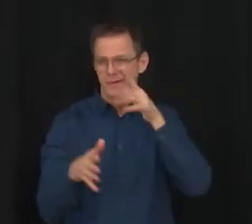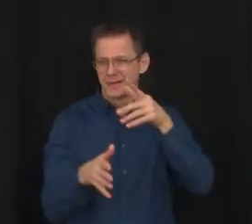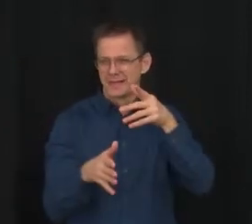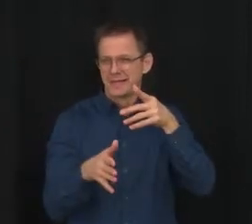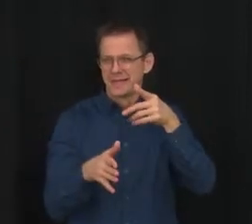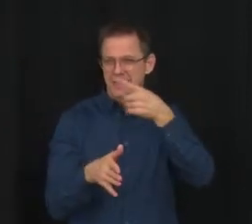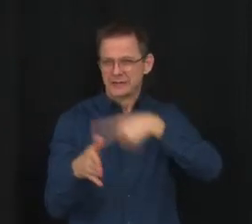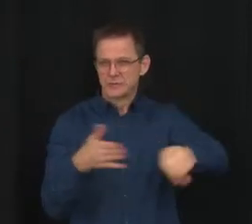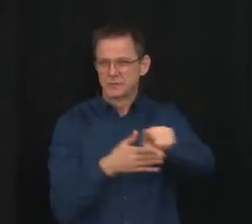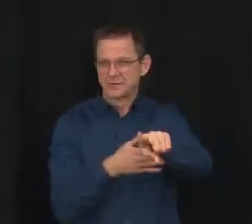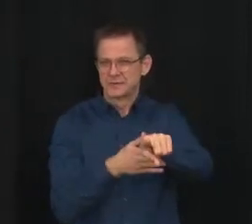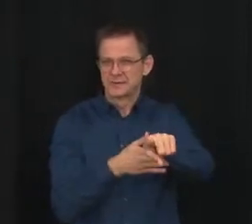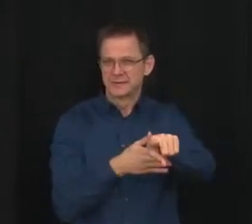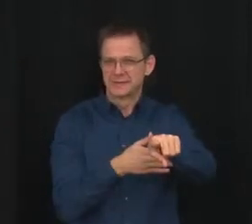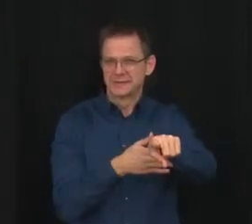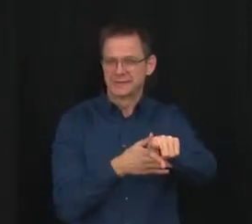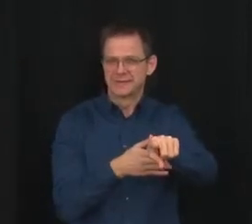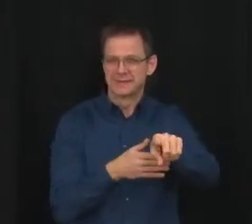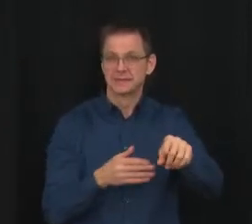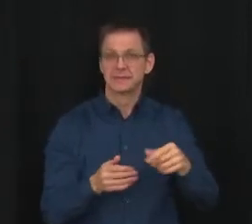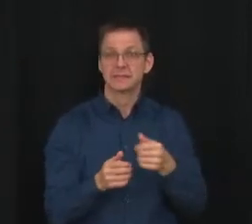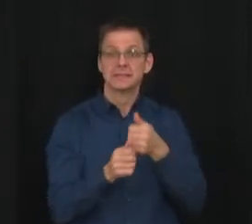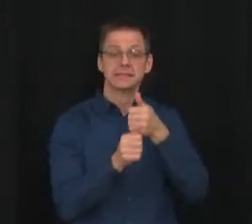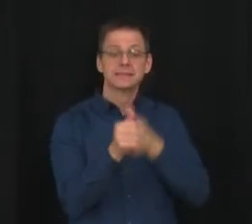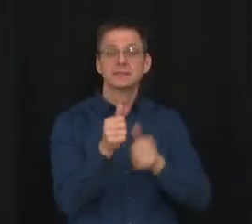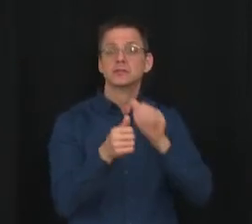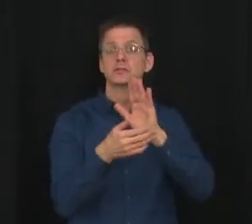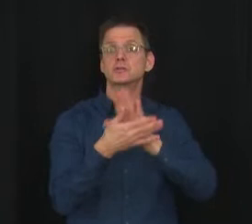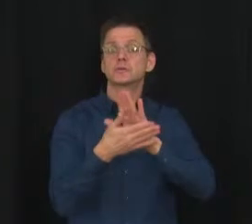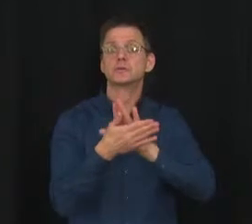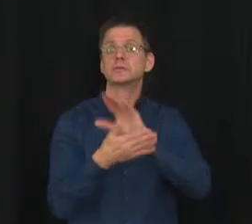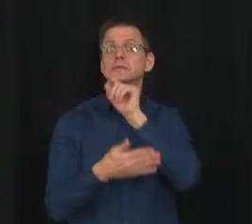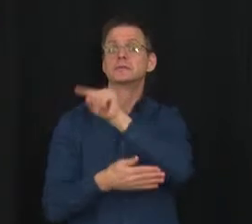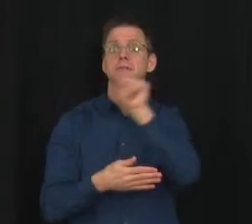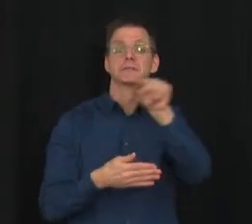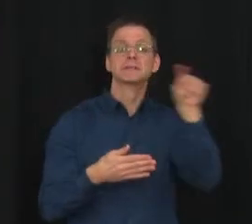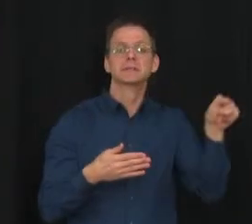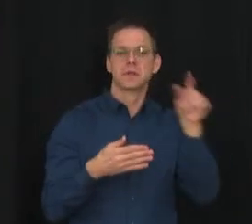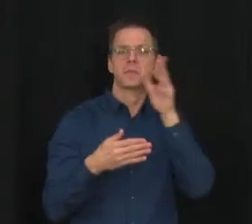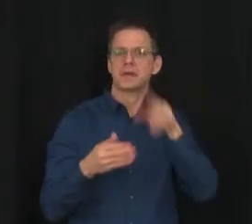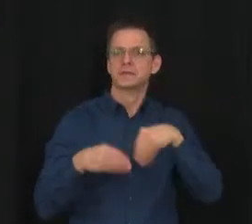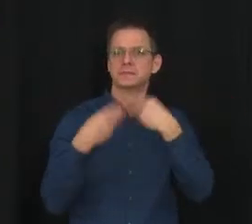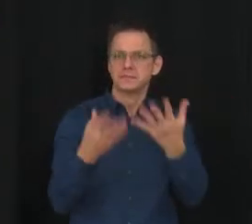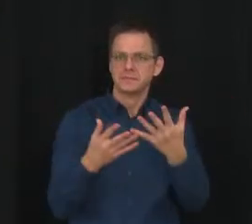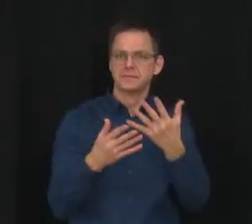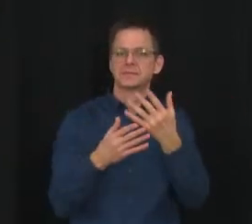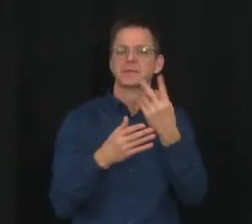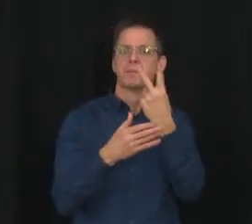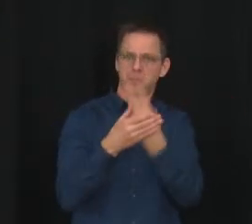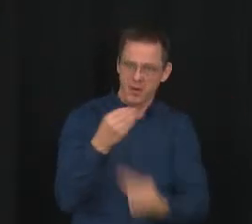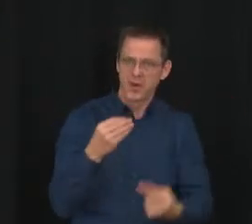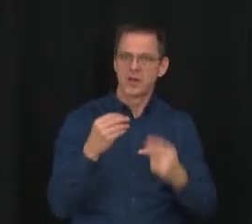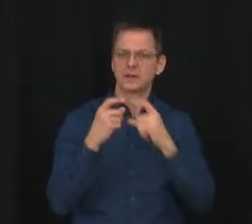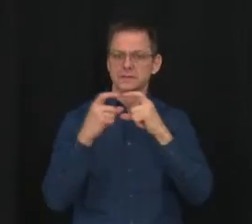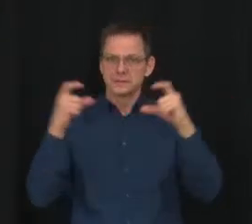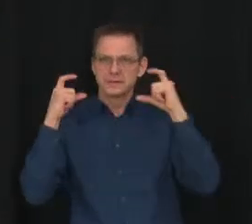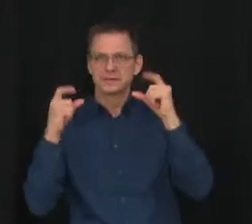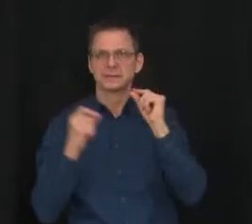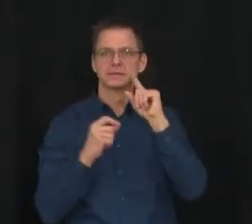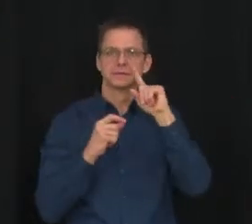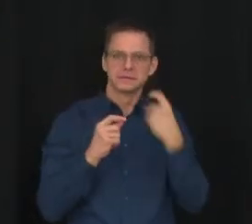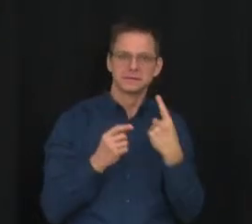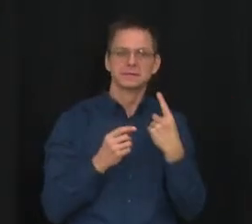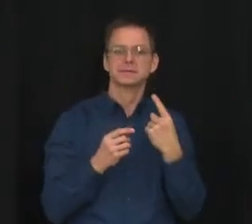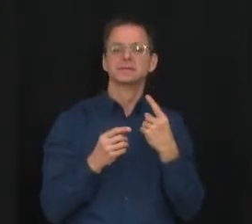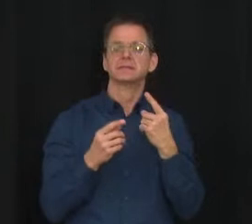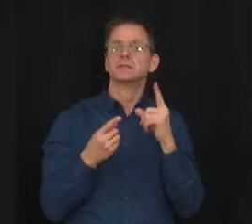receive their supplies, and both rapid tests and masks will be shipped in phases. This is on top of the